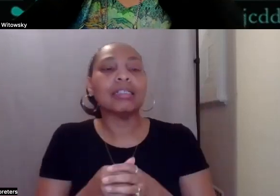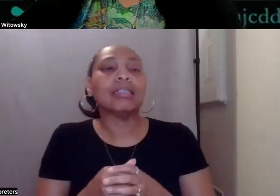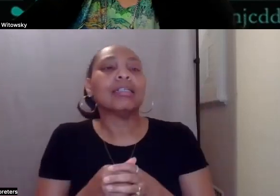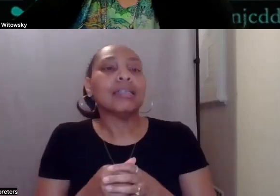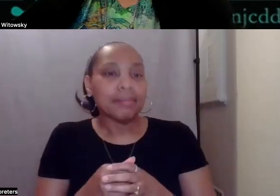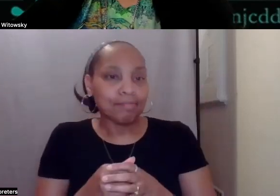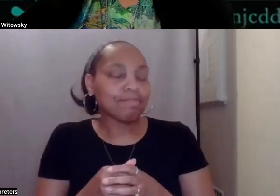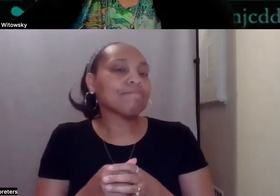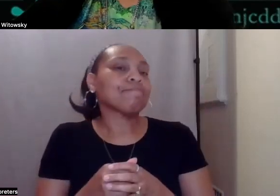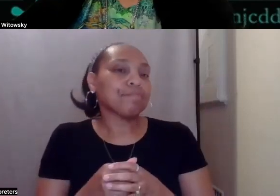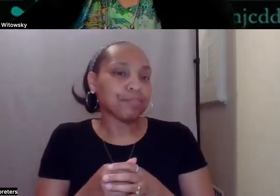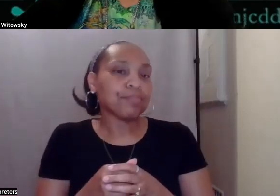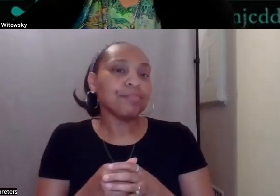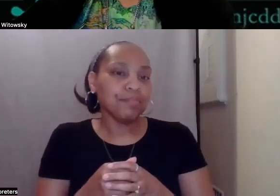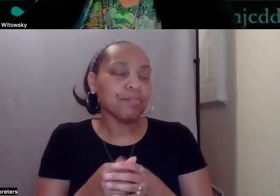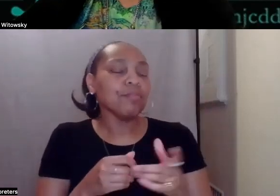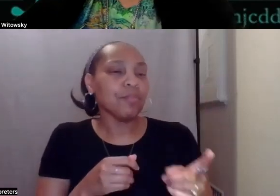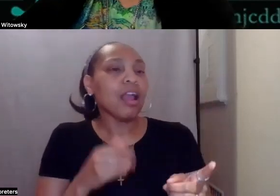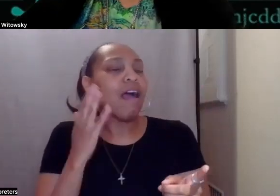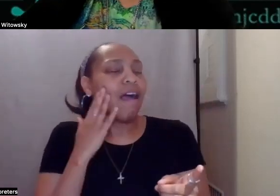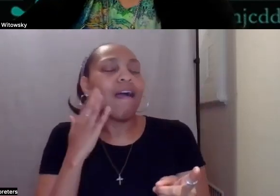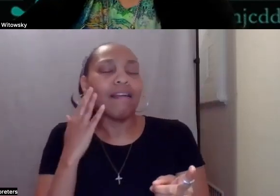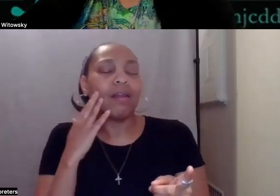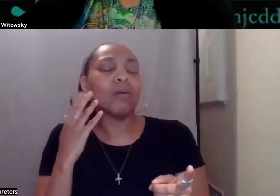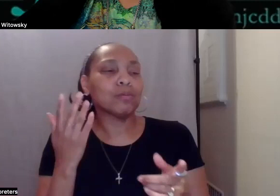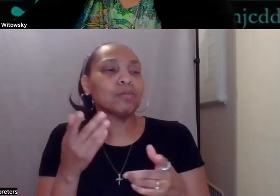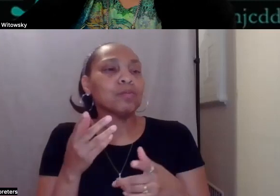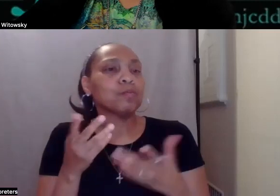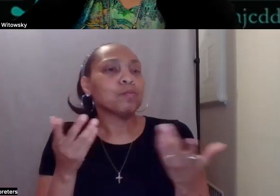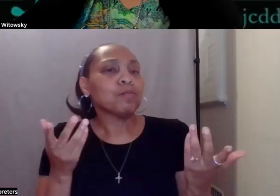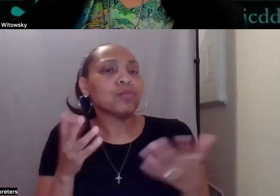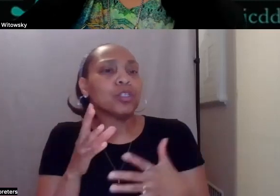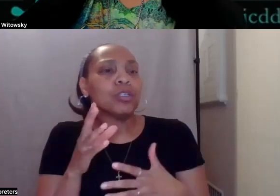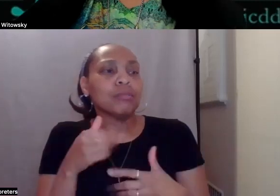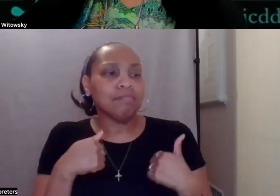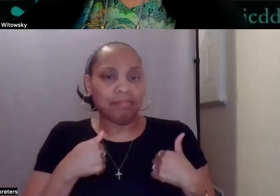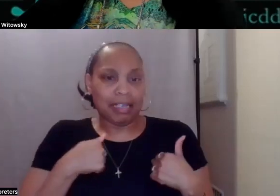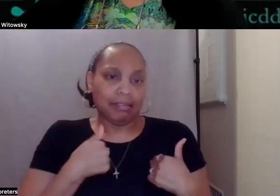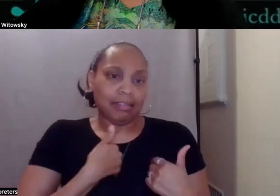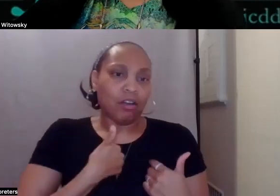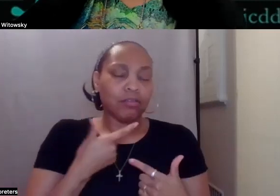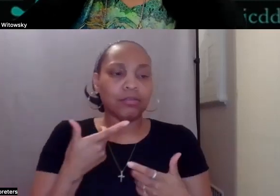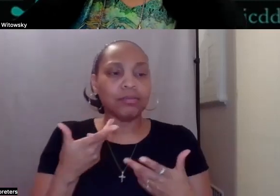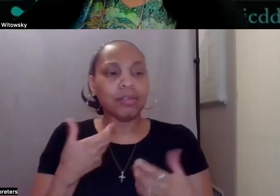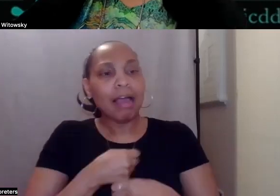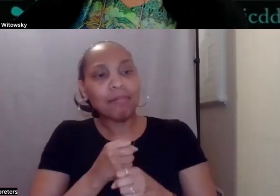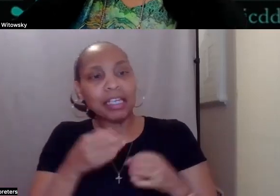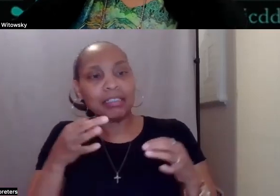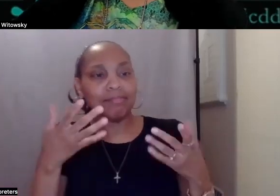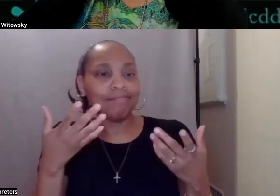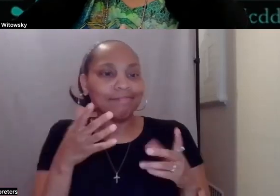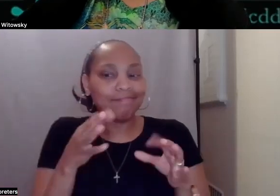but I know that there's been choices that I've made that aren't maybe the best choice,